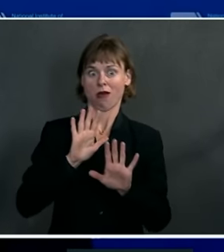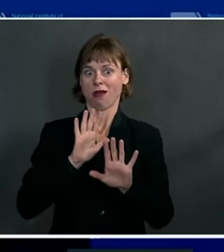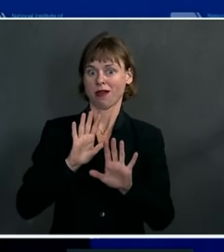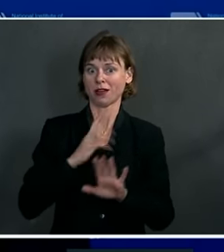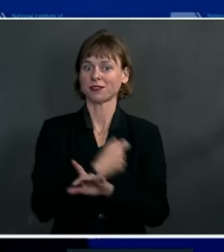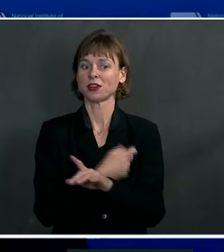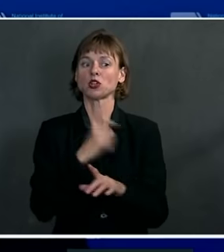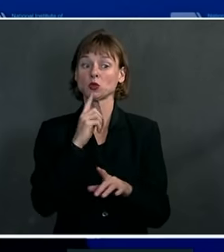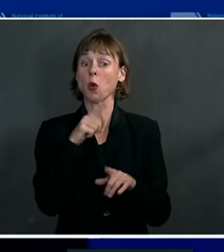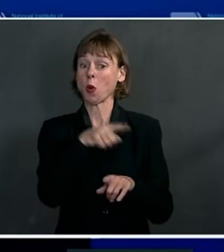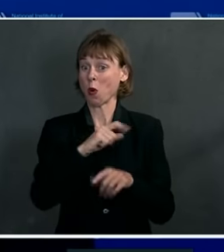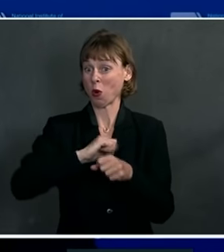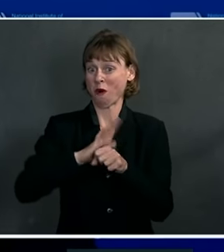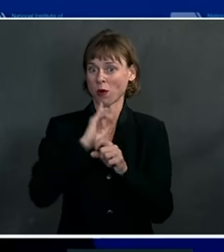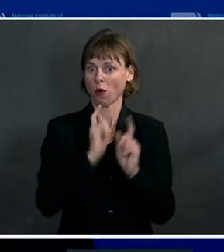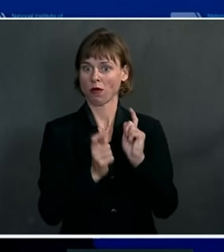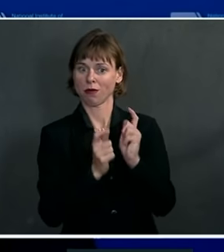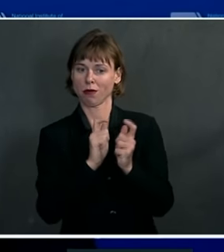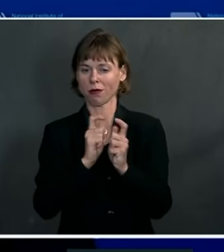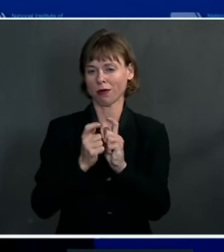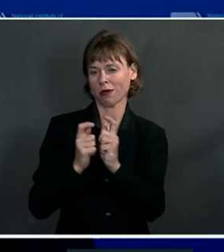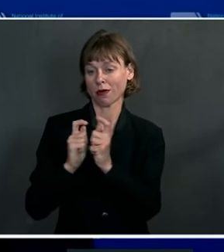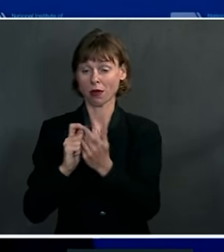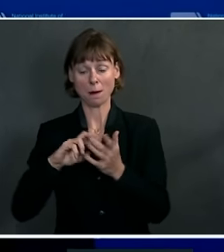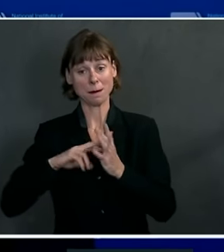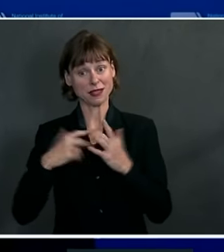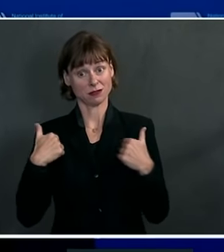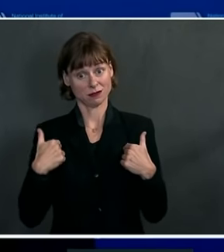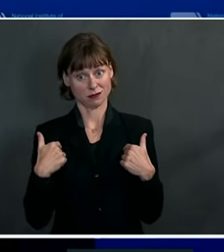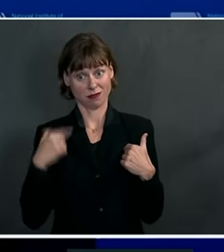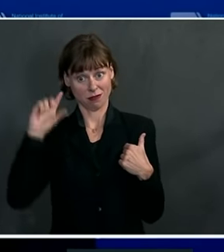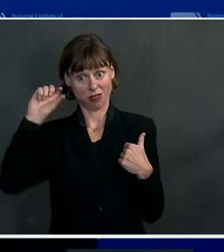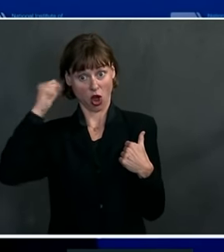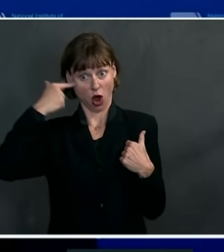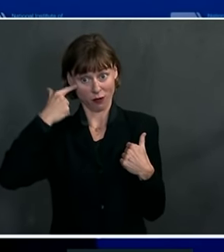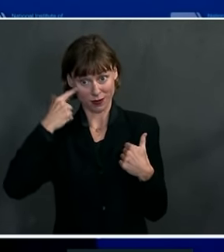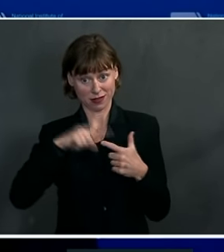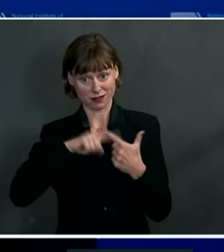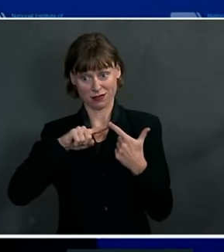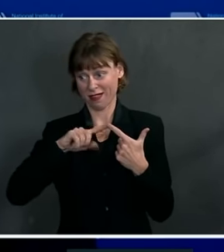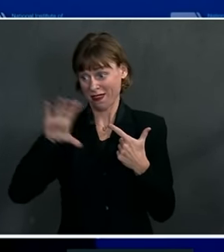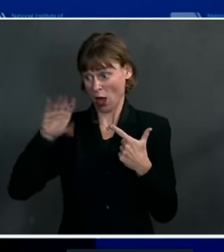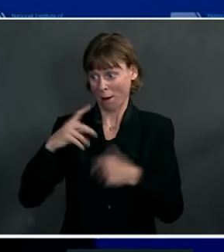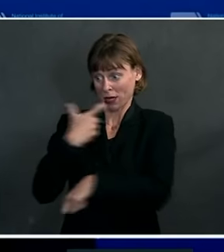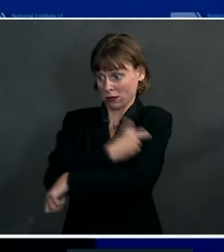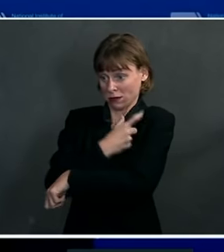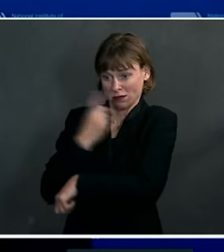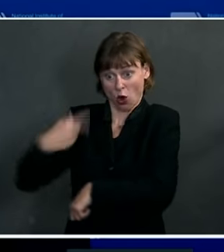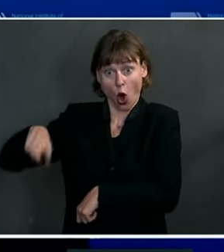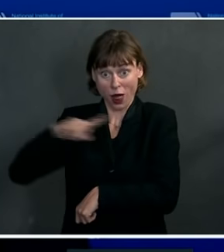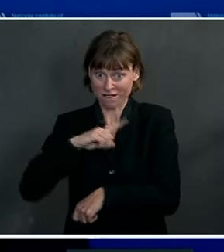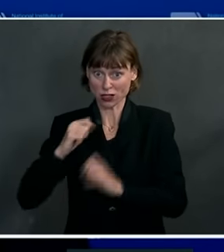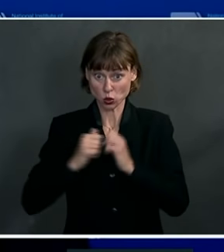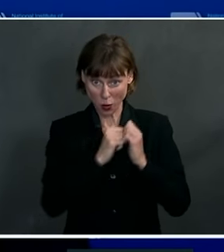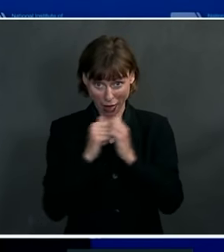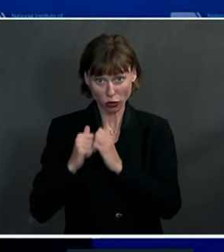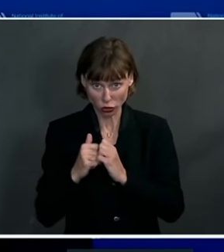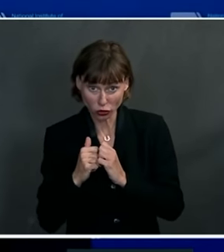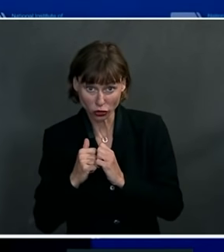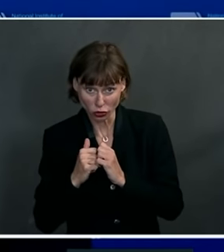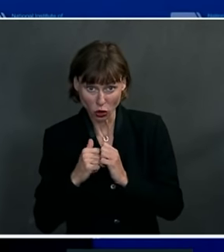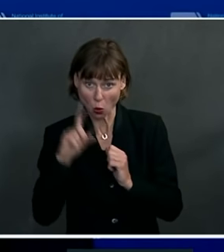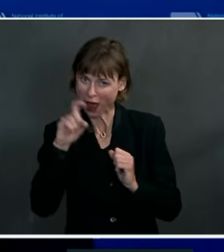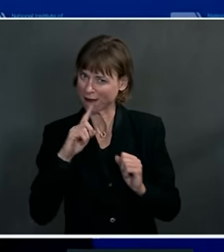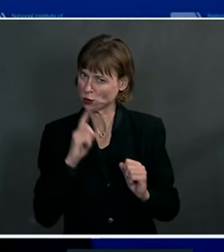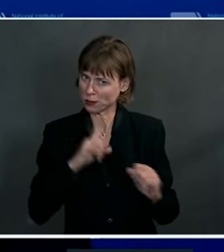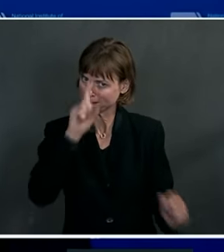of mutants. So that means that we, as a government, the companies, all of us that are in this together, will have to be